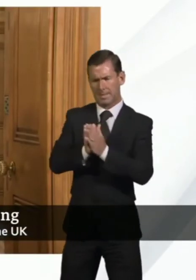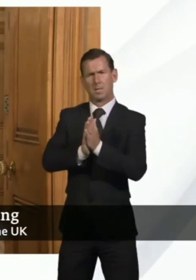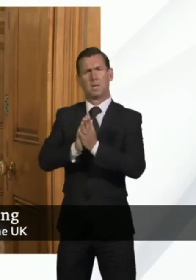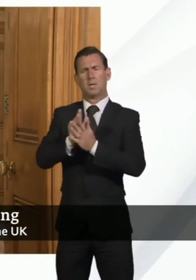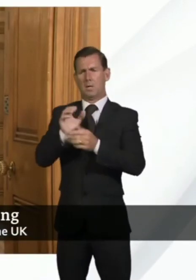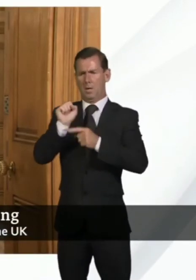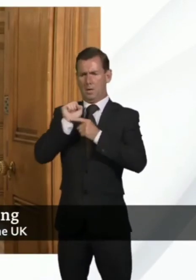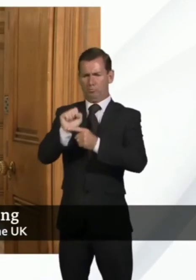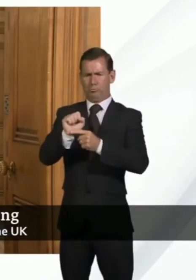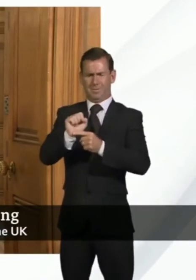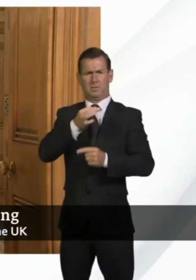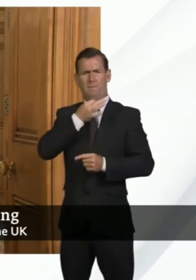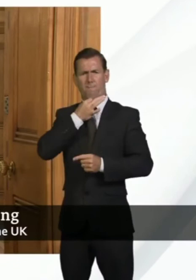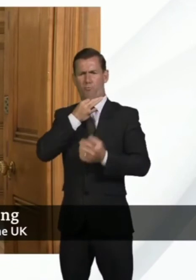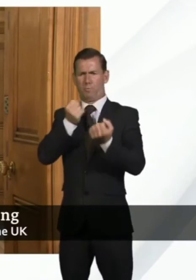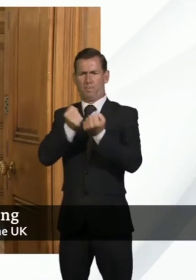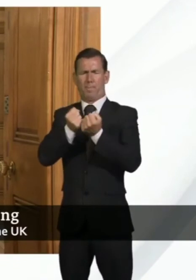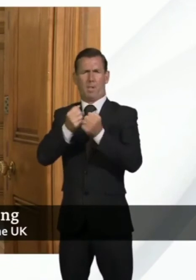vulnerable